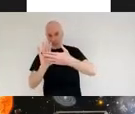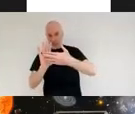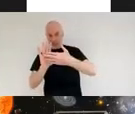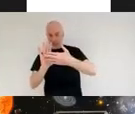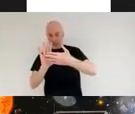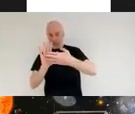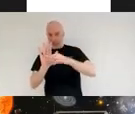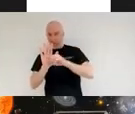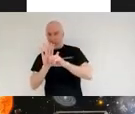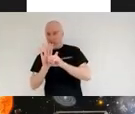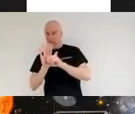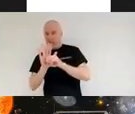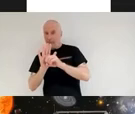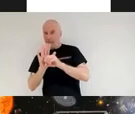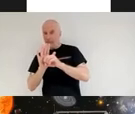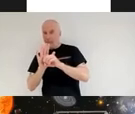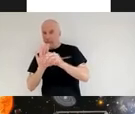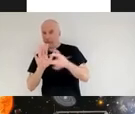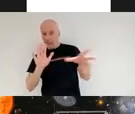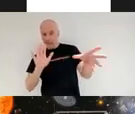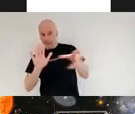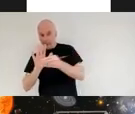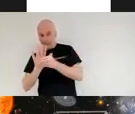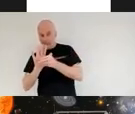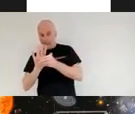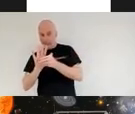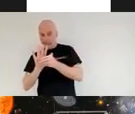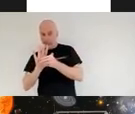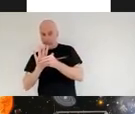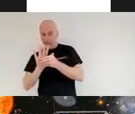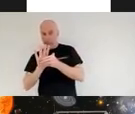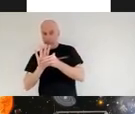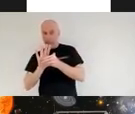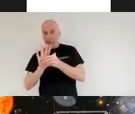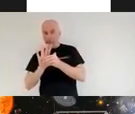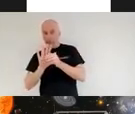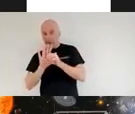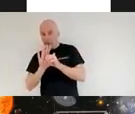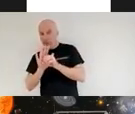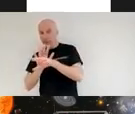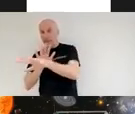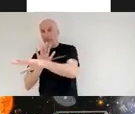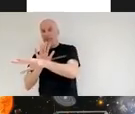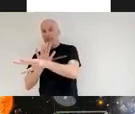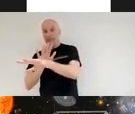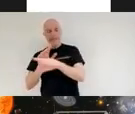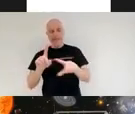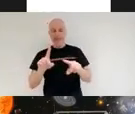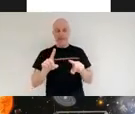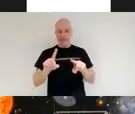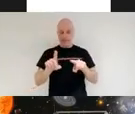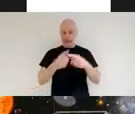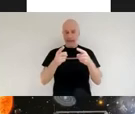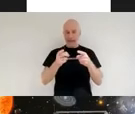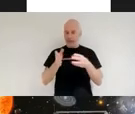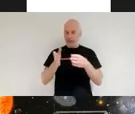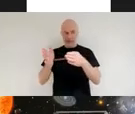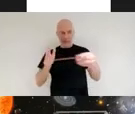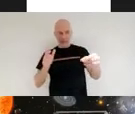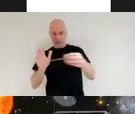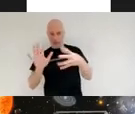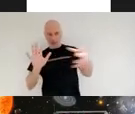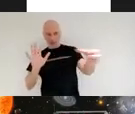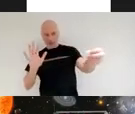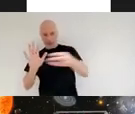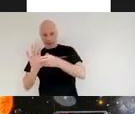it takes it in the carbon dioxide absorbs that re-emits that light but re-emits it at an angle that is not going to get to